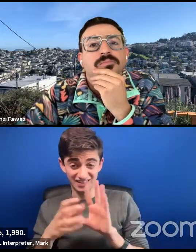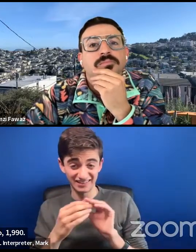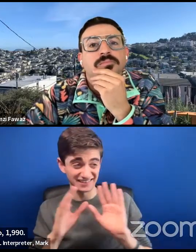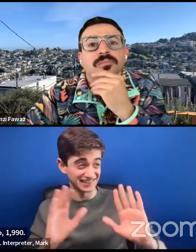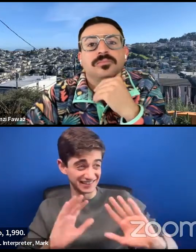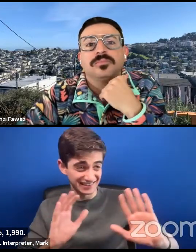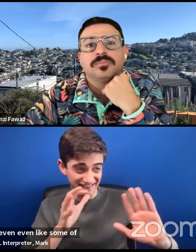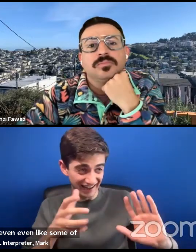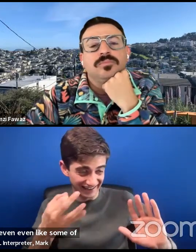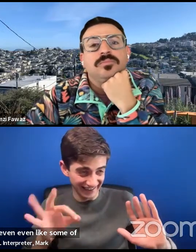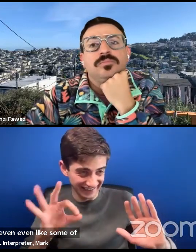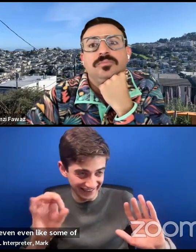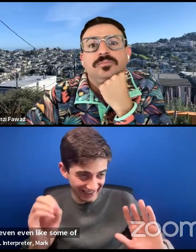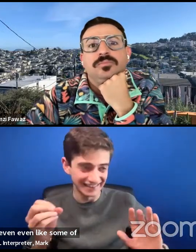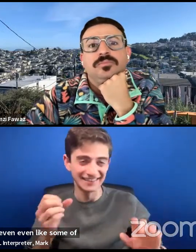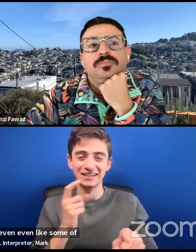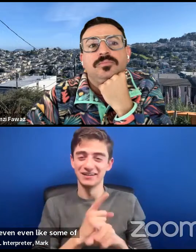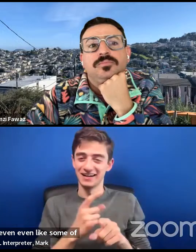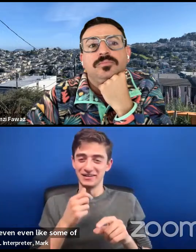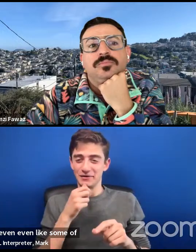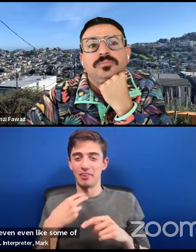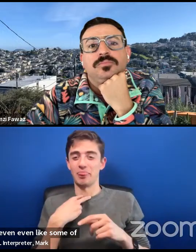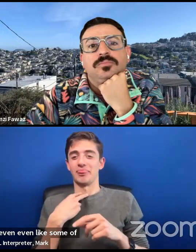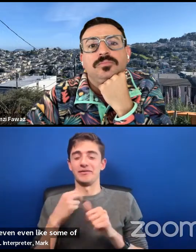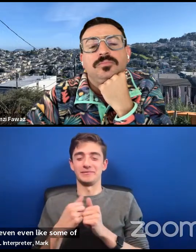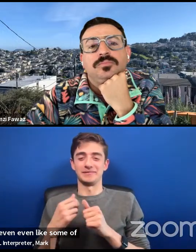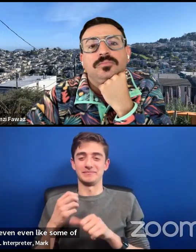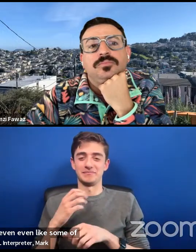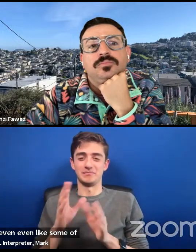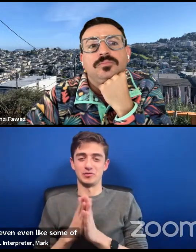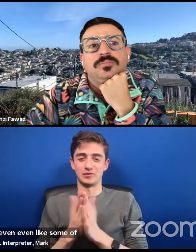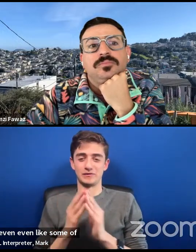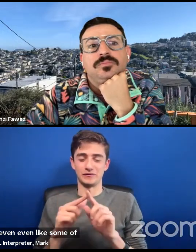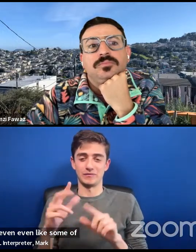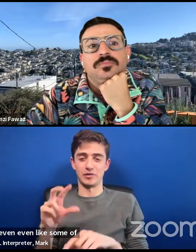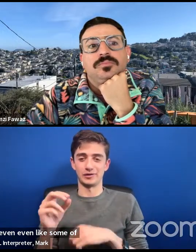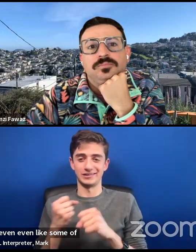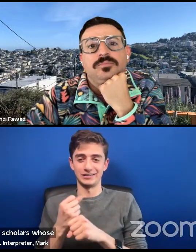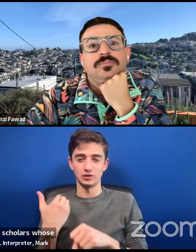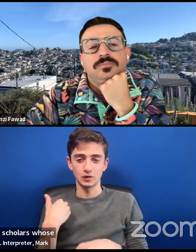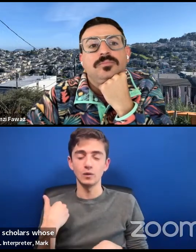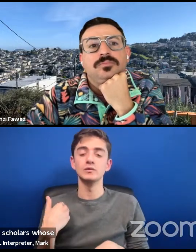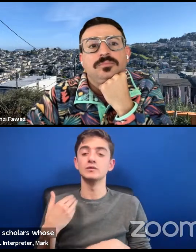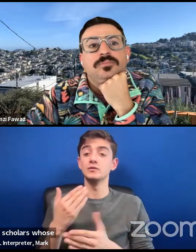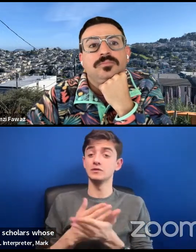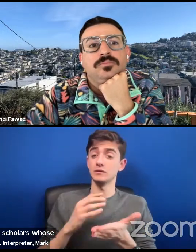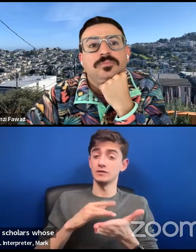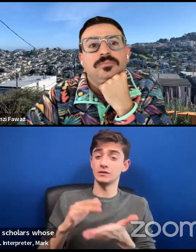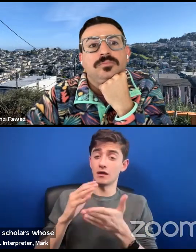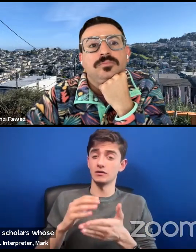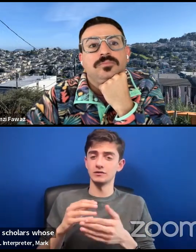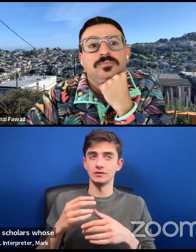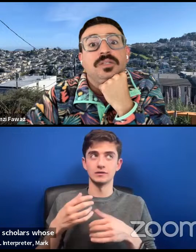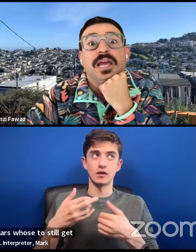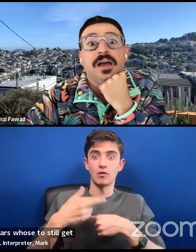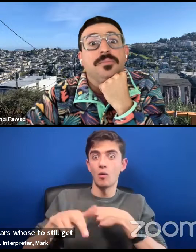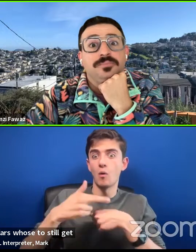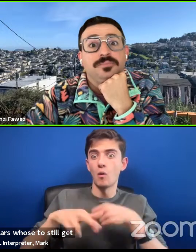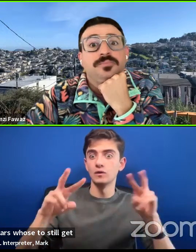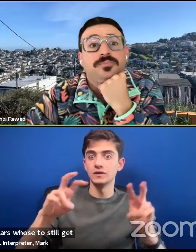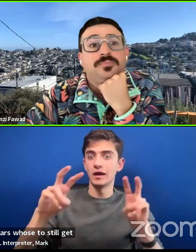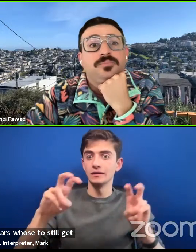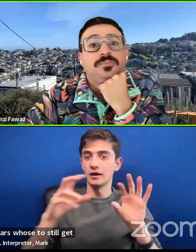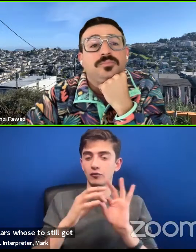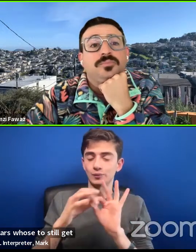some of these, you know, these, these scholars who's, who still get cited for that early work, move away from it. And there's sort of,